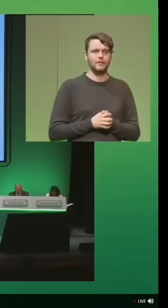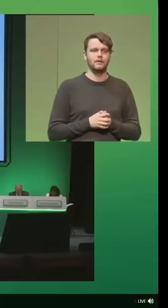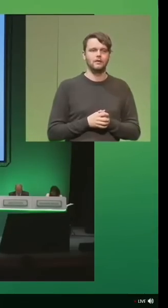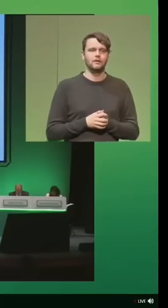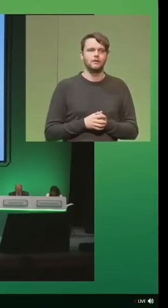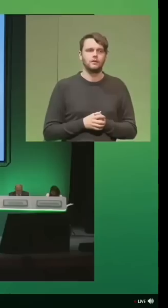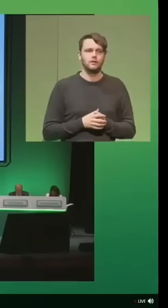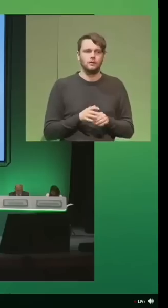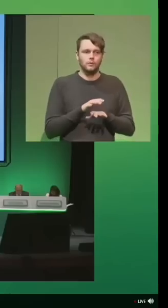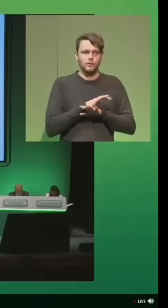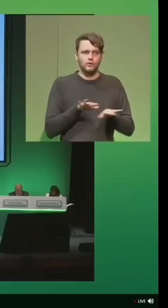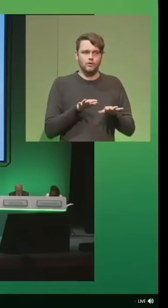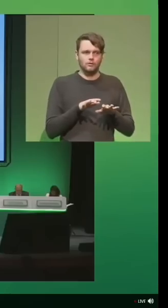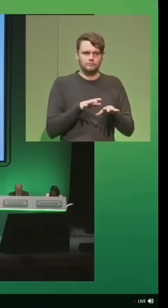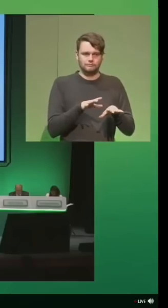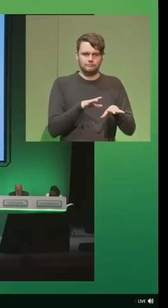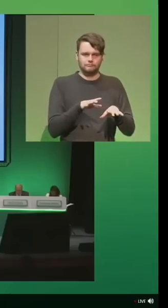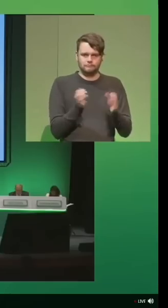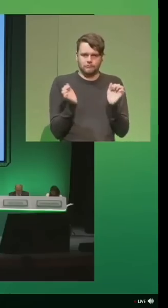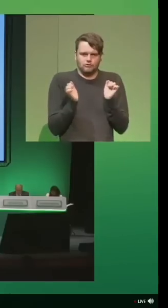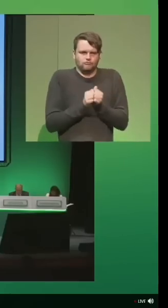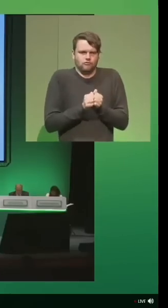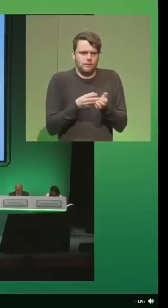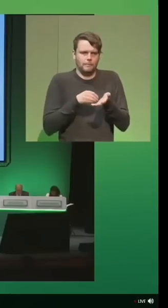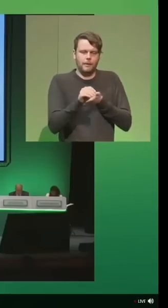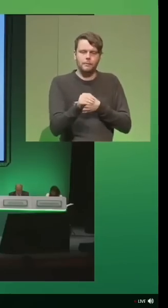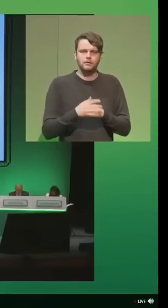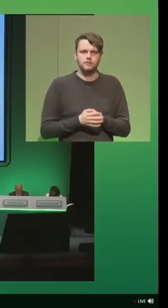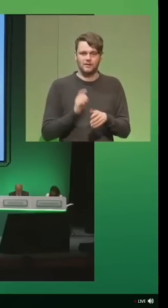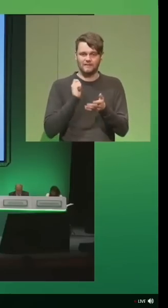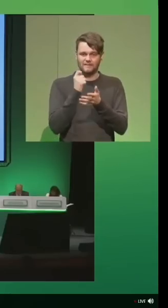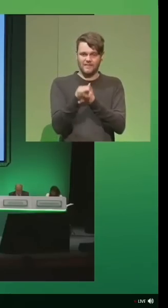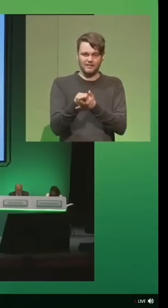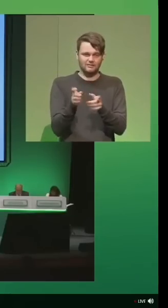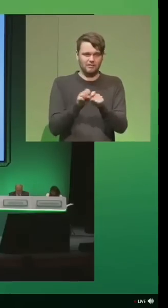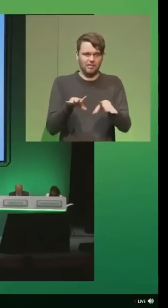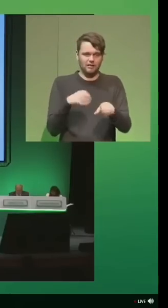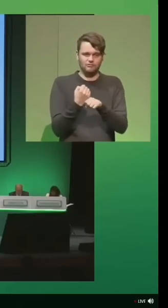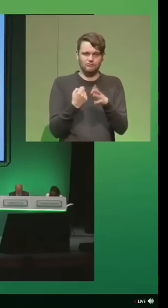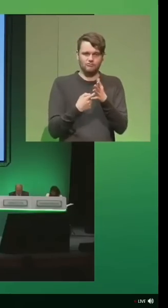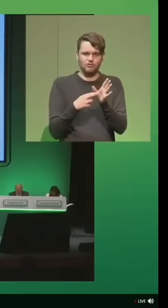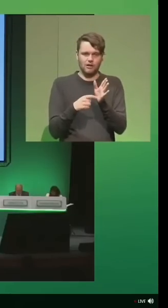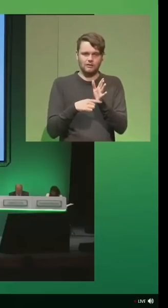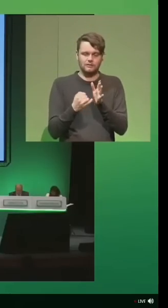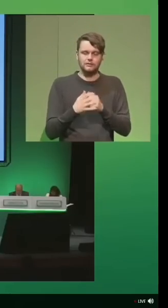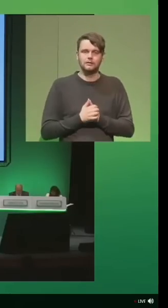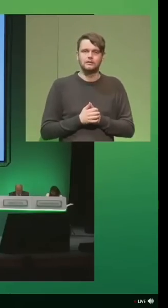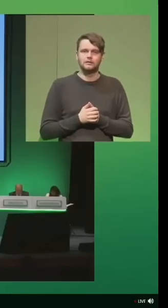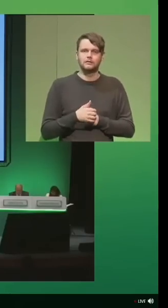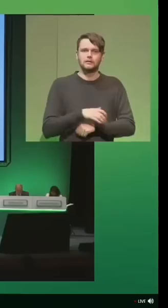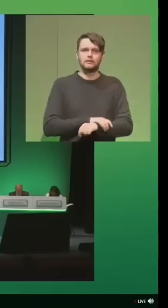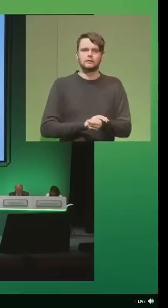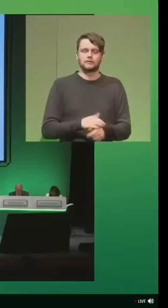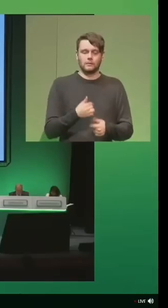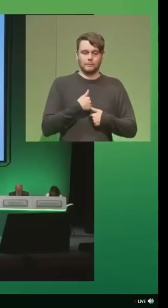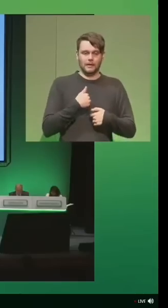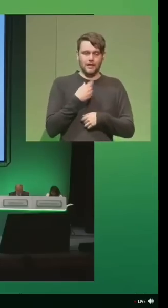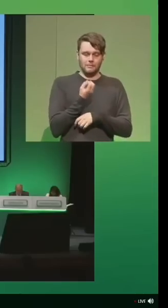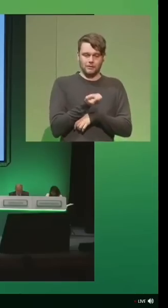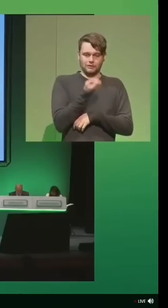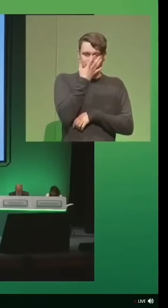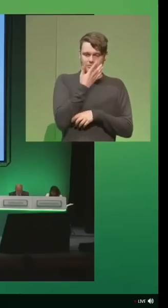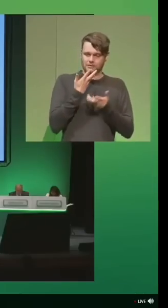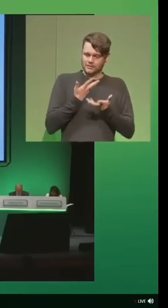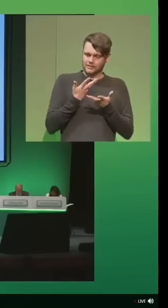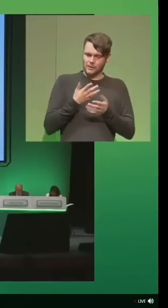We did not authorise these payments. Fines equate to crimes. As a professional retail banker, I'm ashamed of the